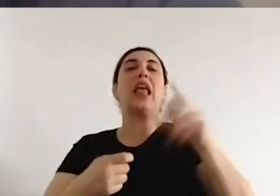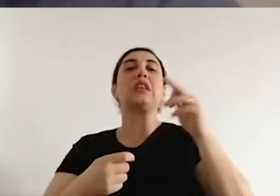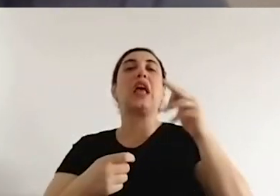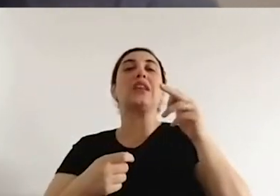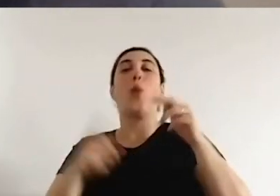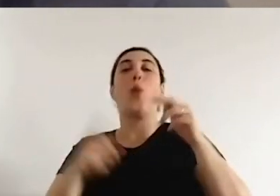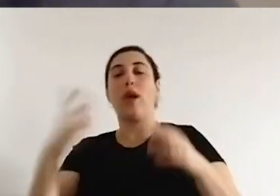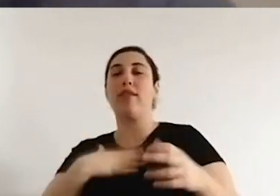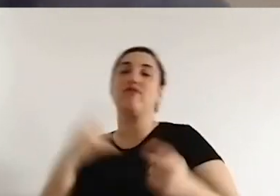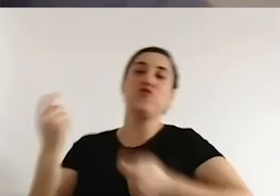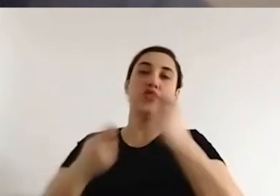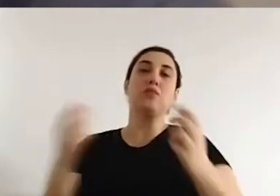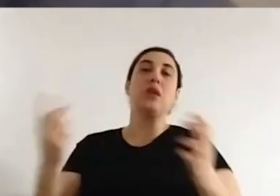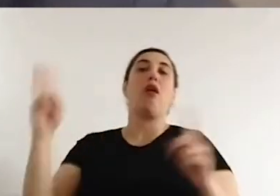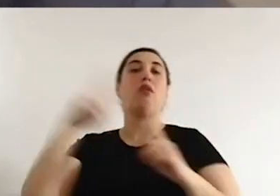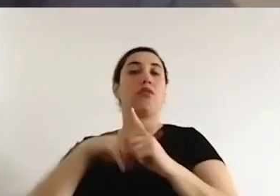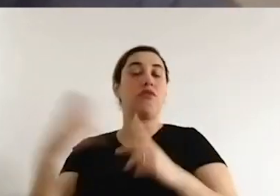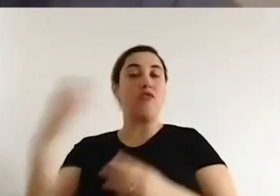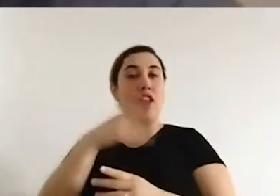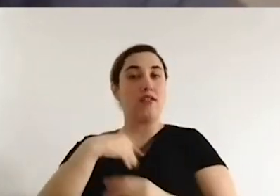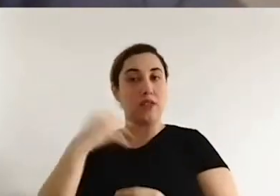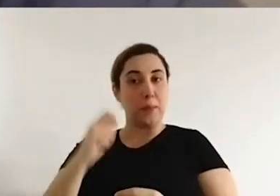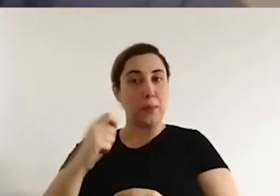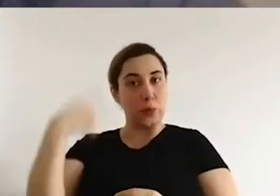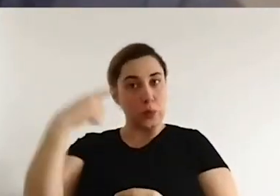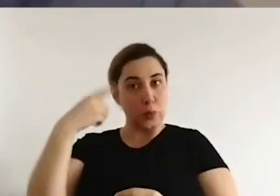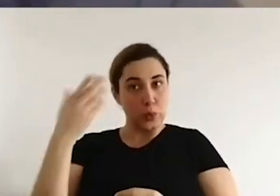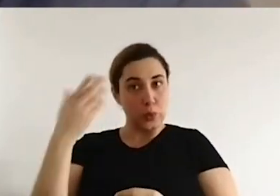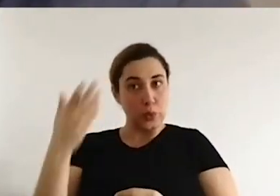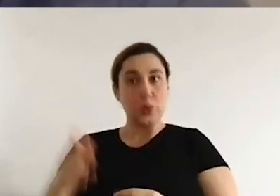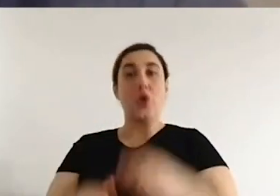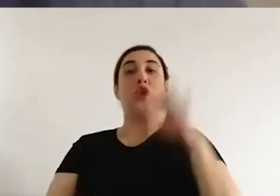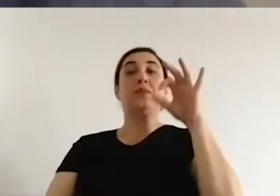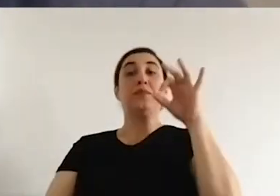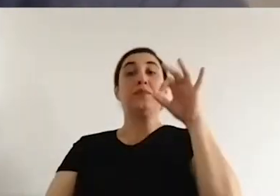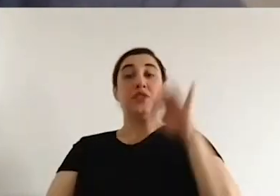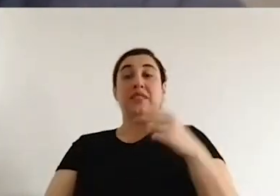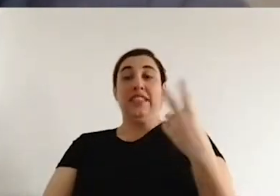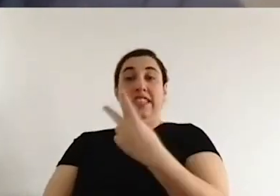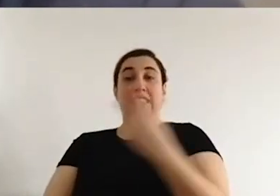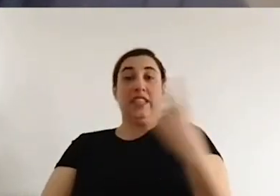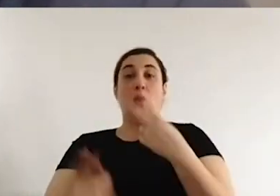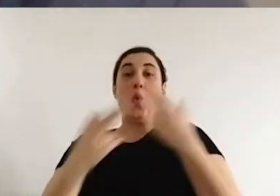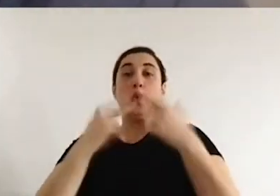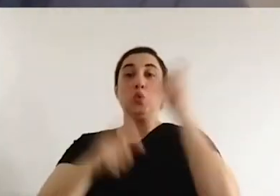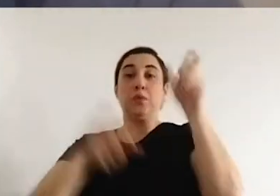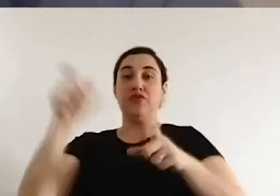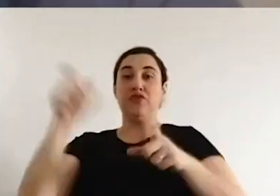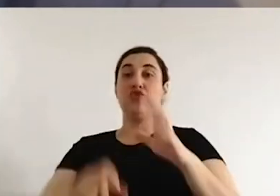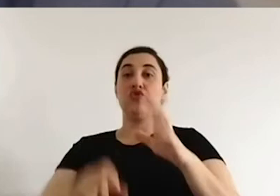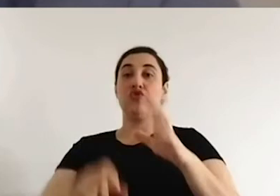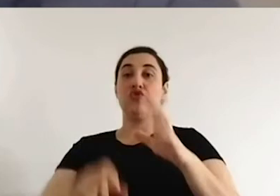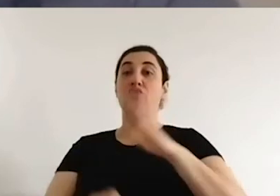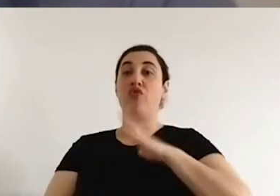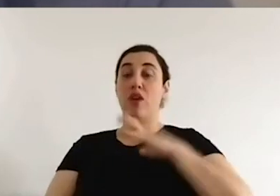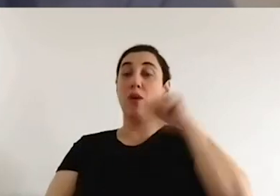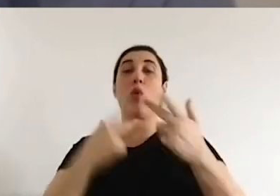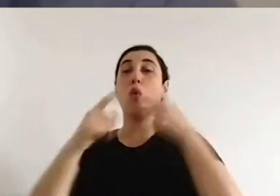a significant contribution on the part of the Bar Association. So, basically, I have those two speakers. They will deal with